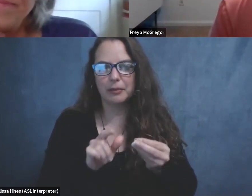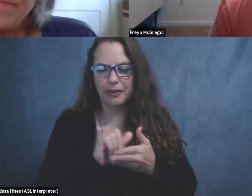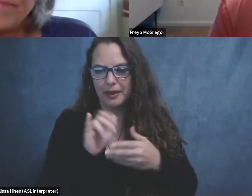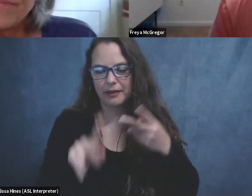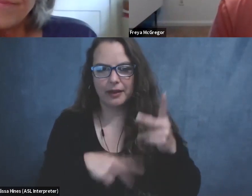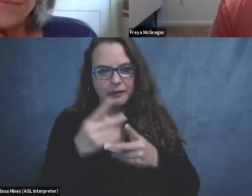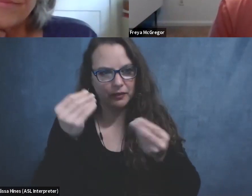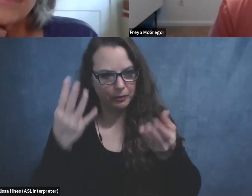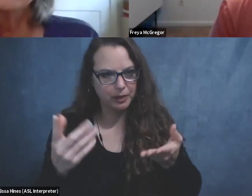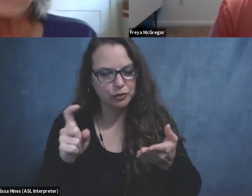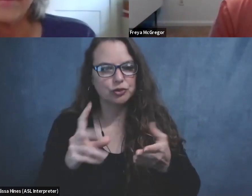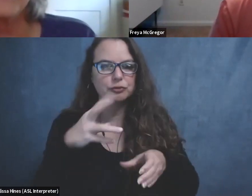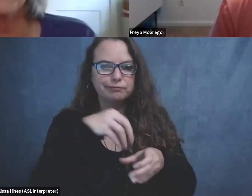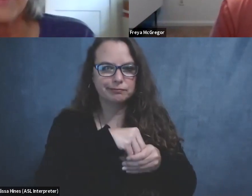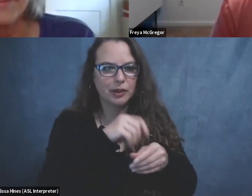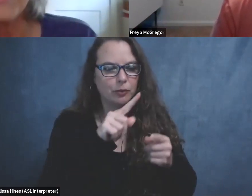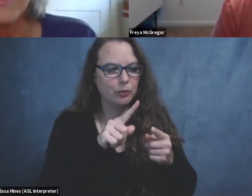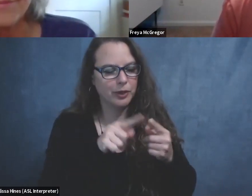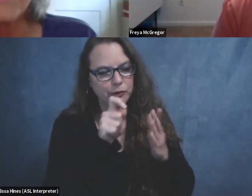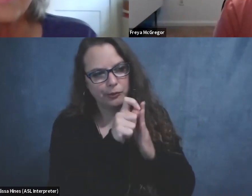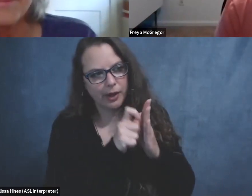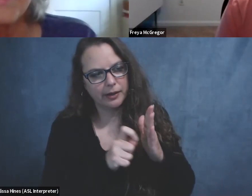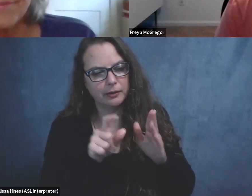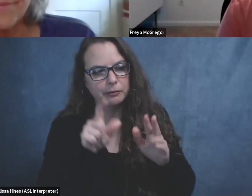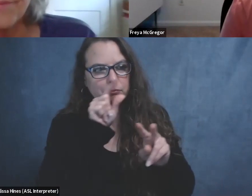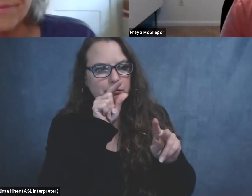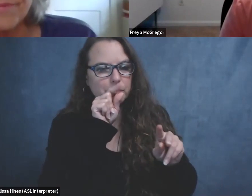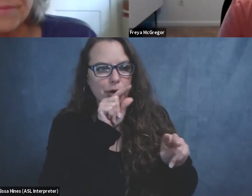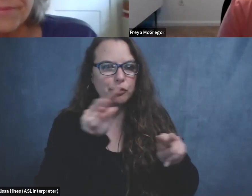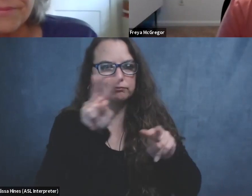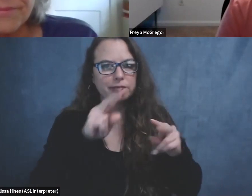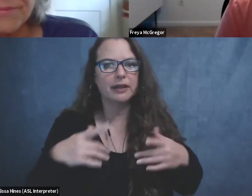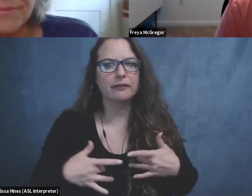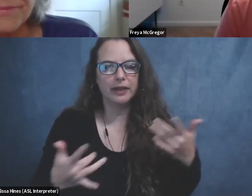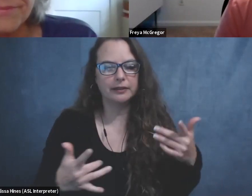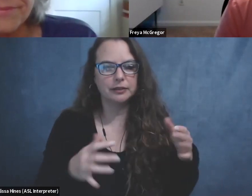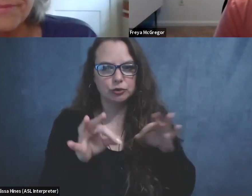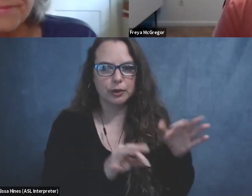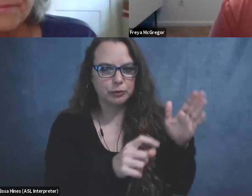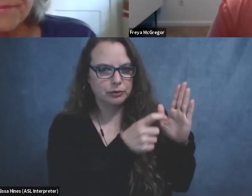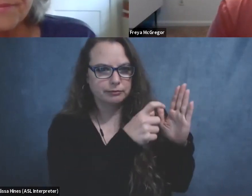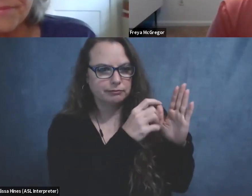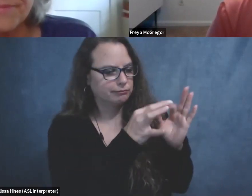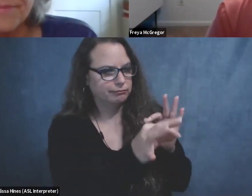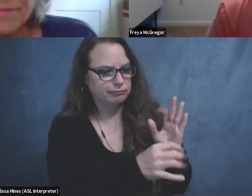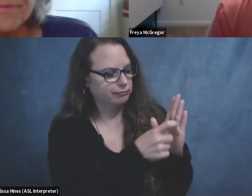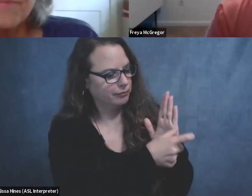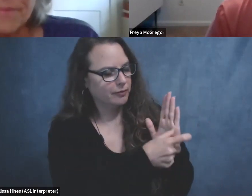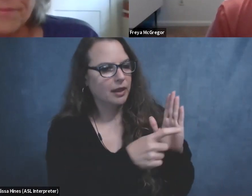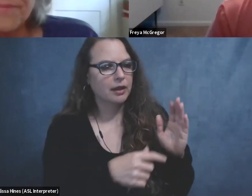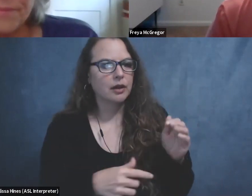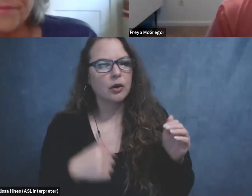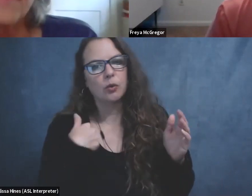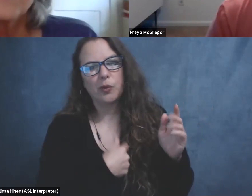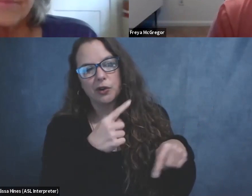include when you're writing bird outing event descriptions. And most of the time, you know, we're going birding at this place. It's